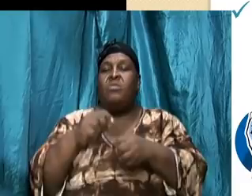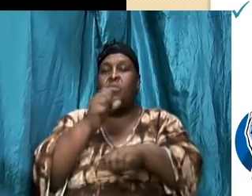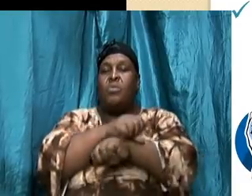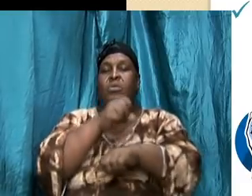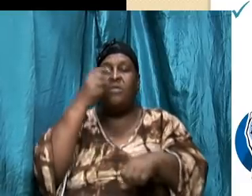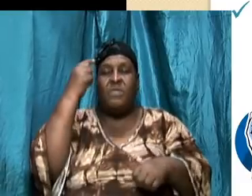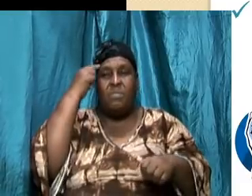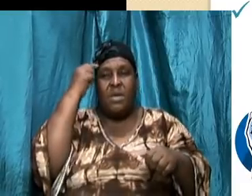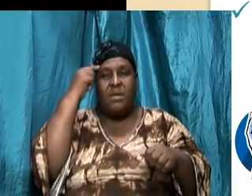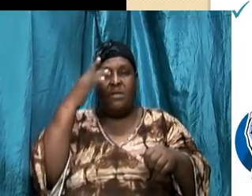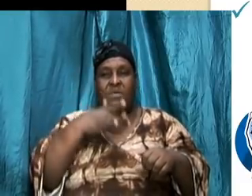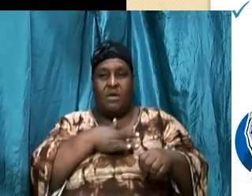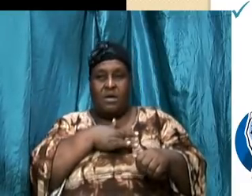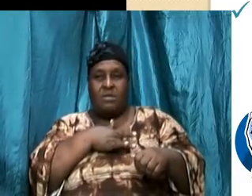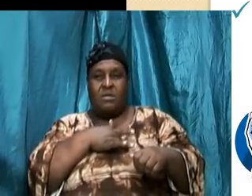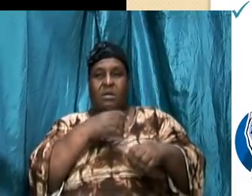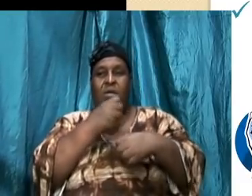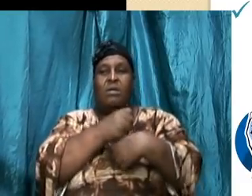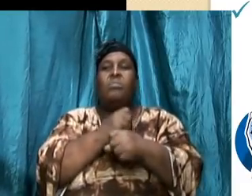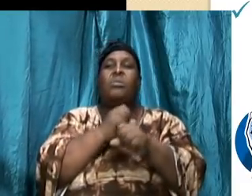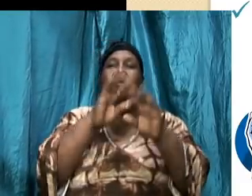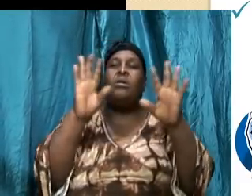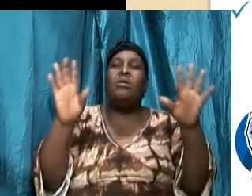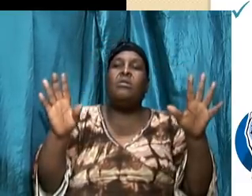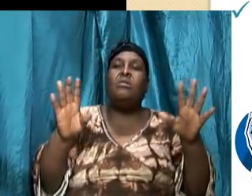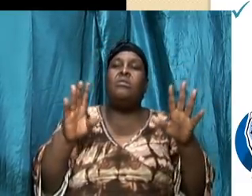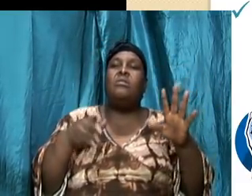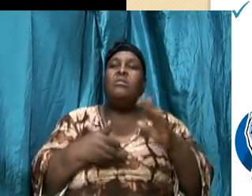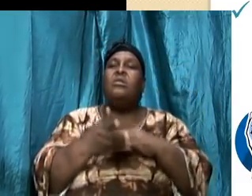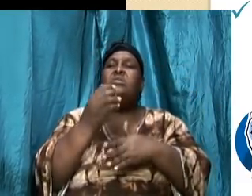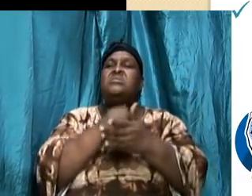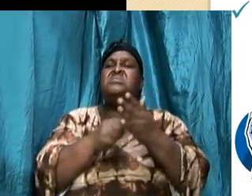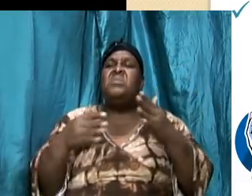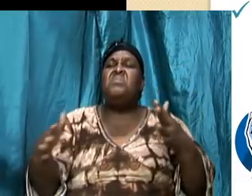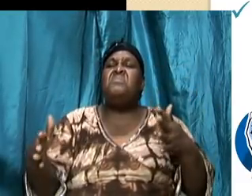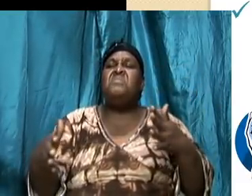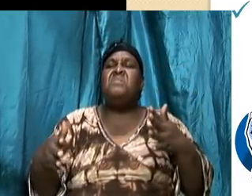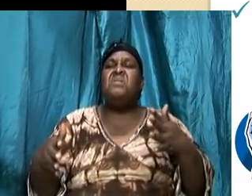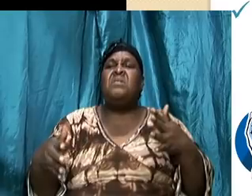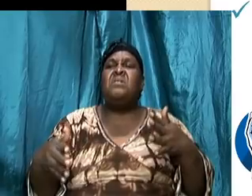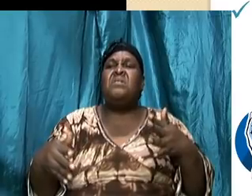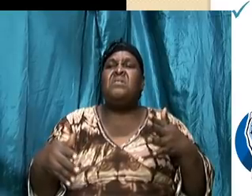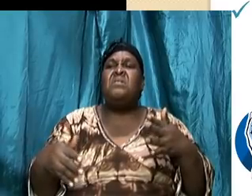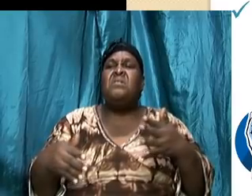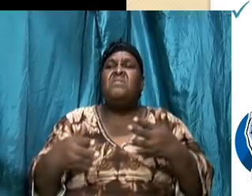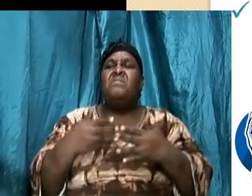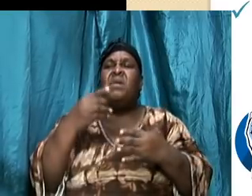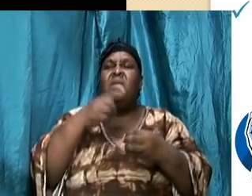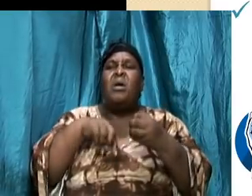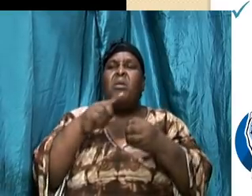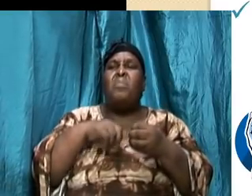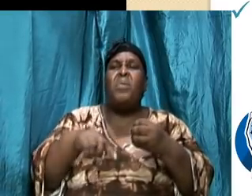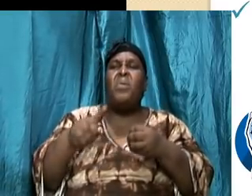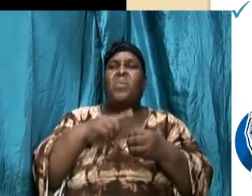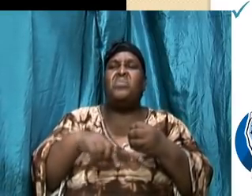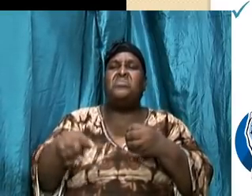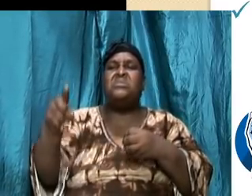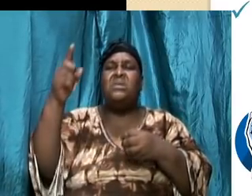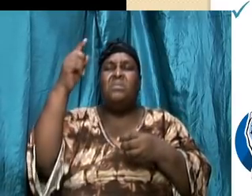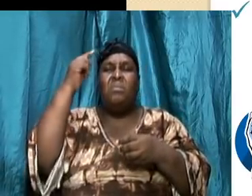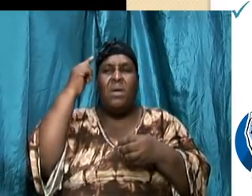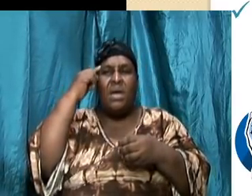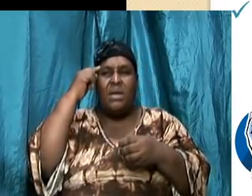heart is making it clear that there is something very significant about this member